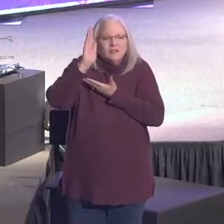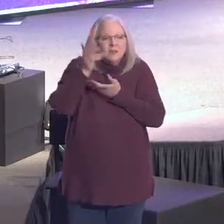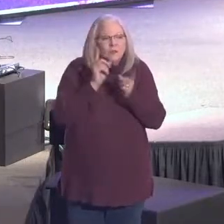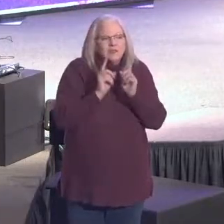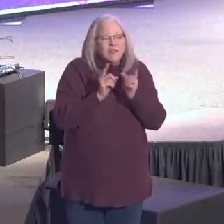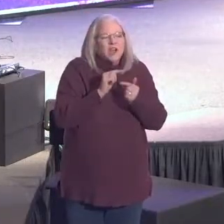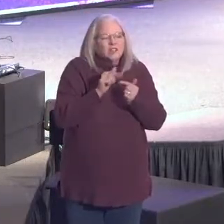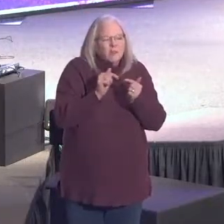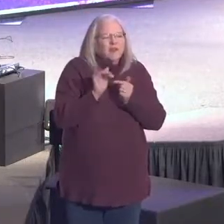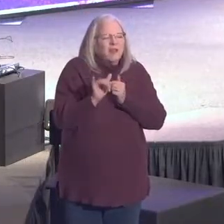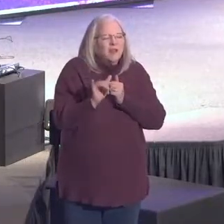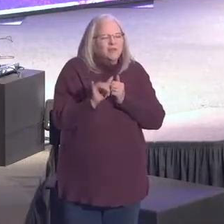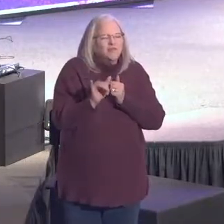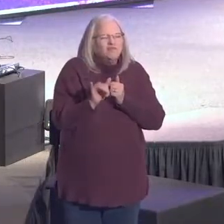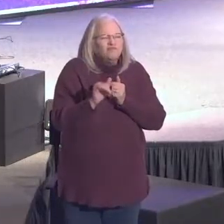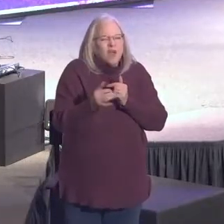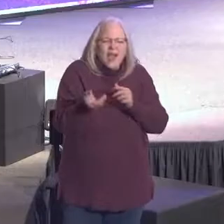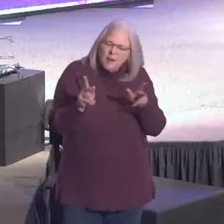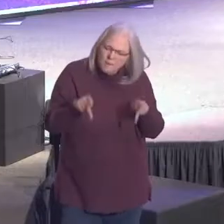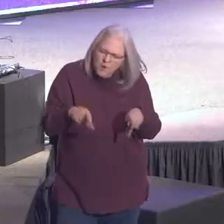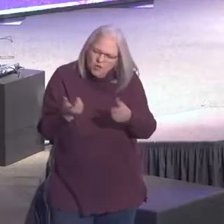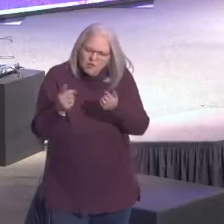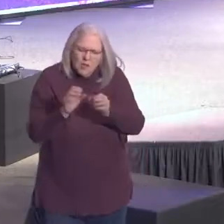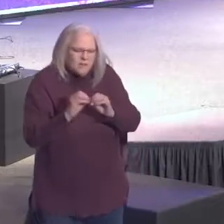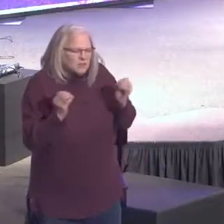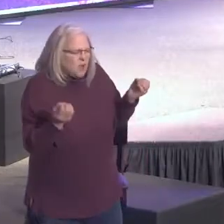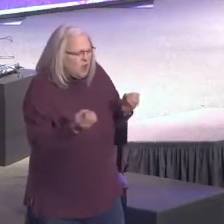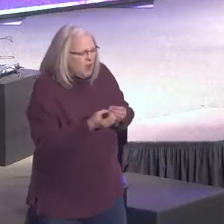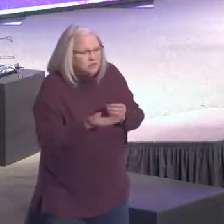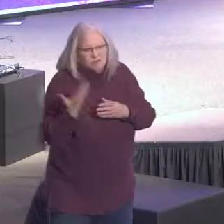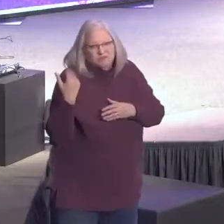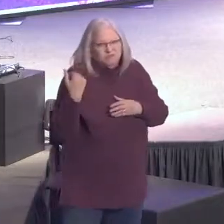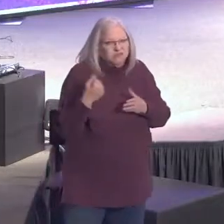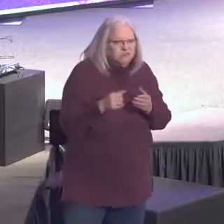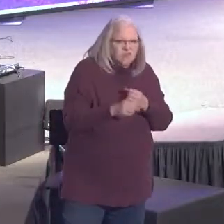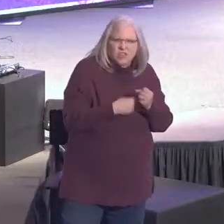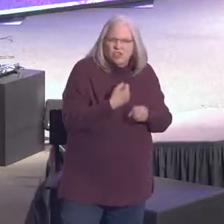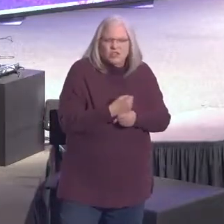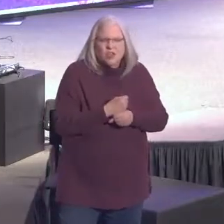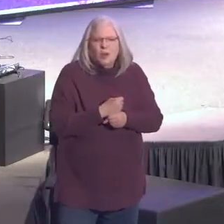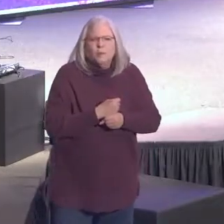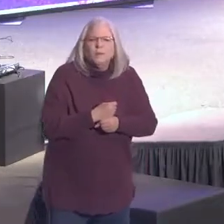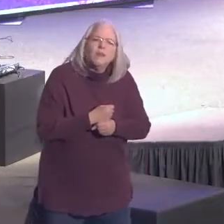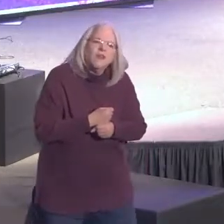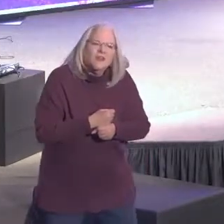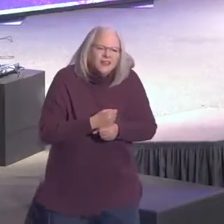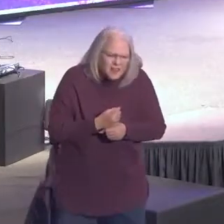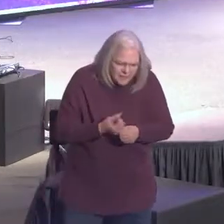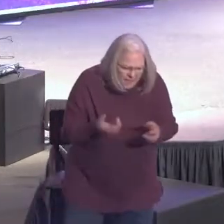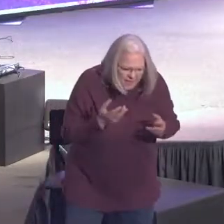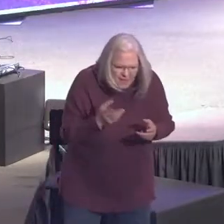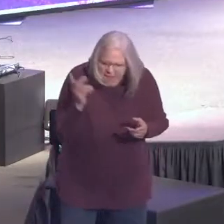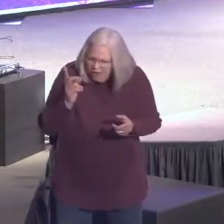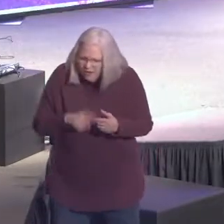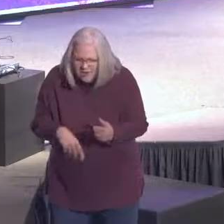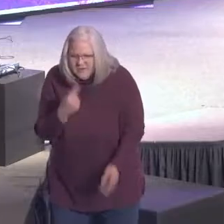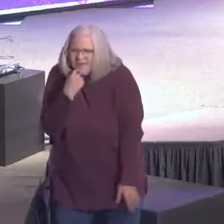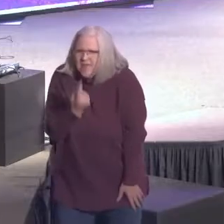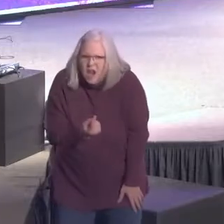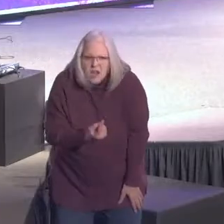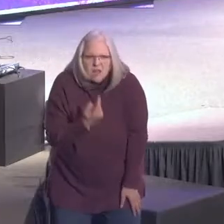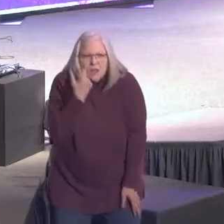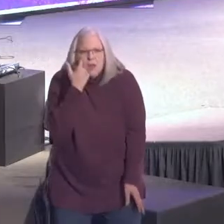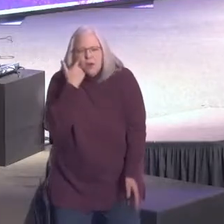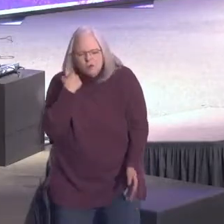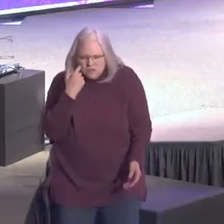talk to you about that today. I had a person come into my office several years ago and they could barely say anything. They were so